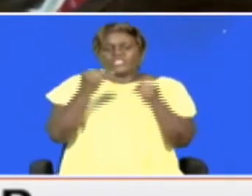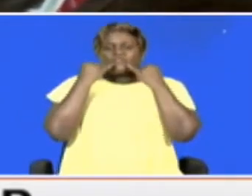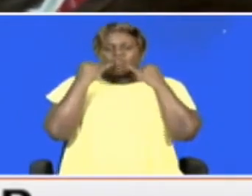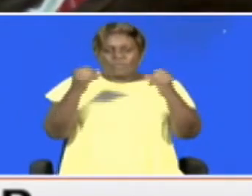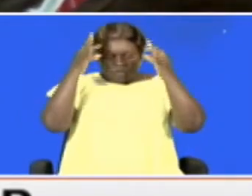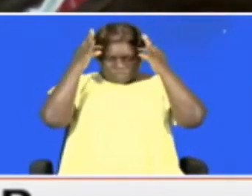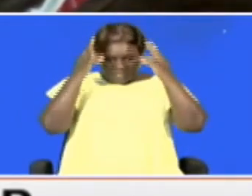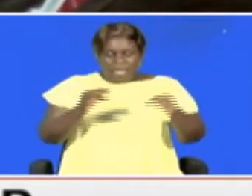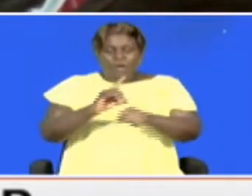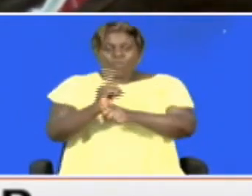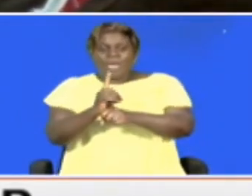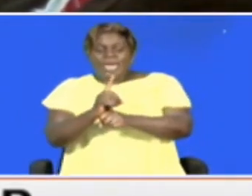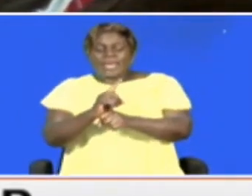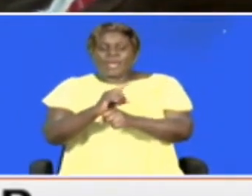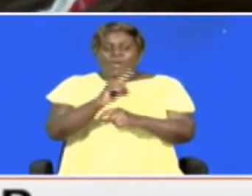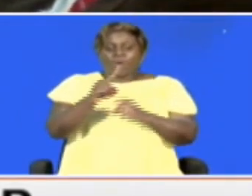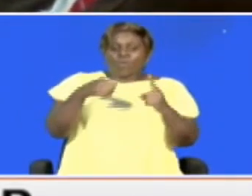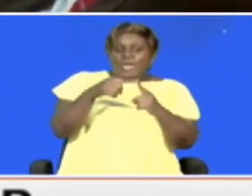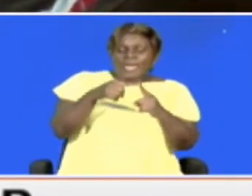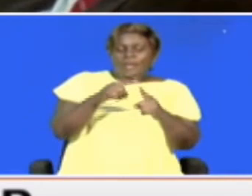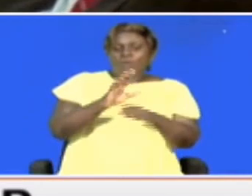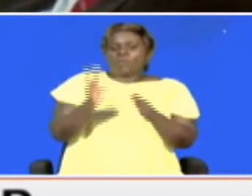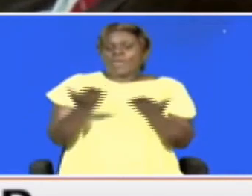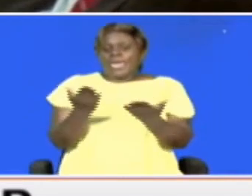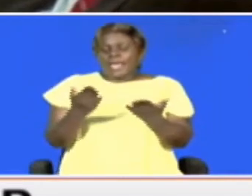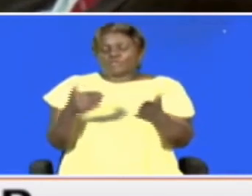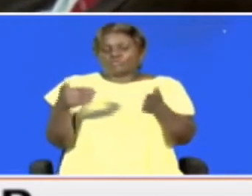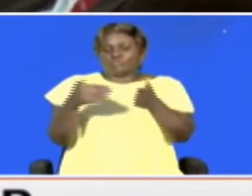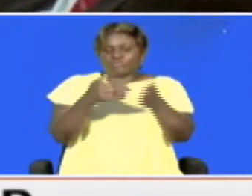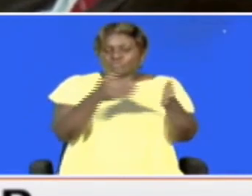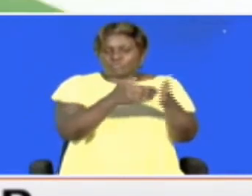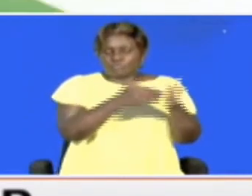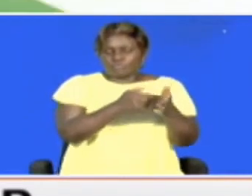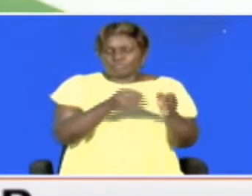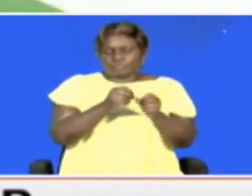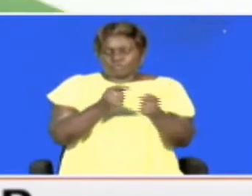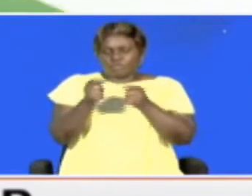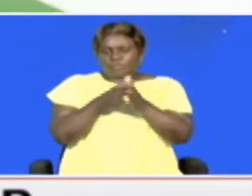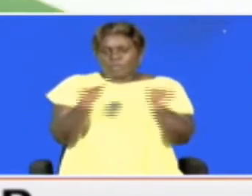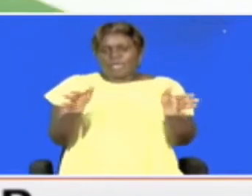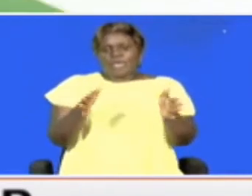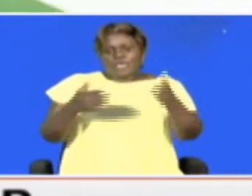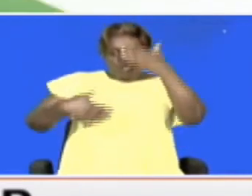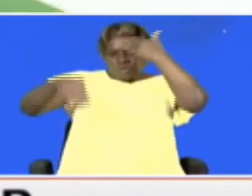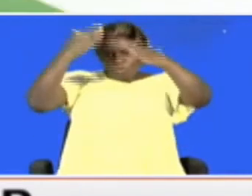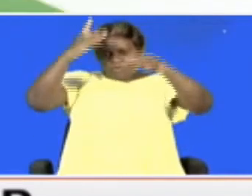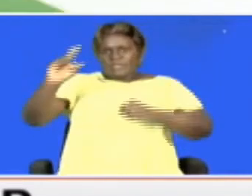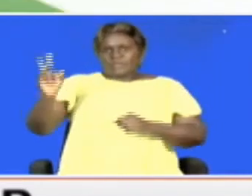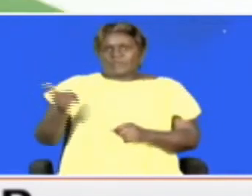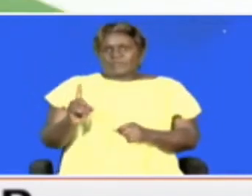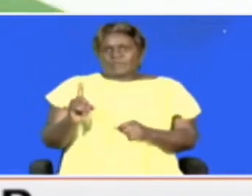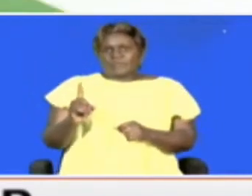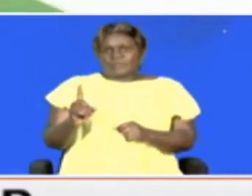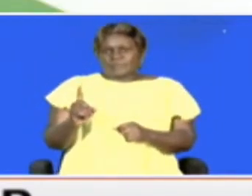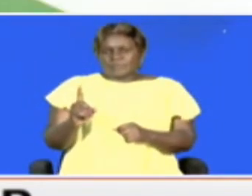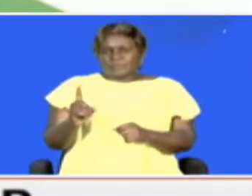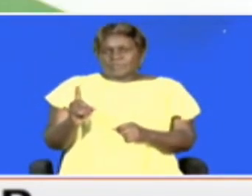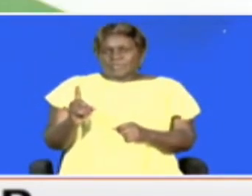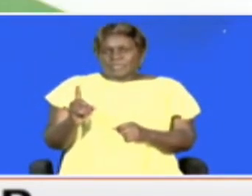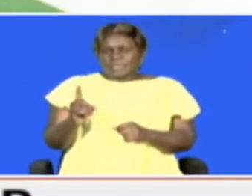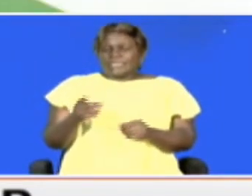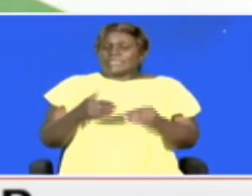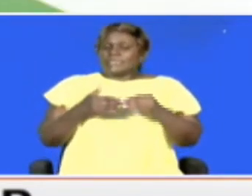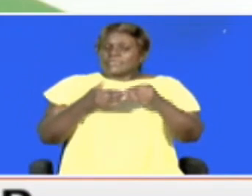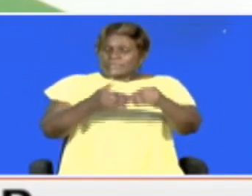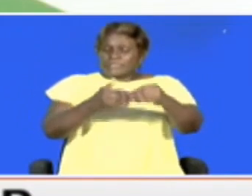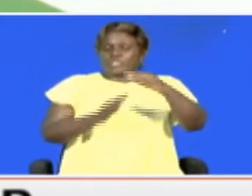to decide on when and where to impose lockdowns to control its spread. The University of Nairobi Institute of Tropical and Physical Diseases took a